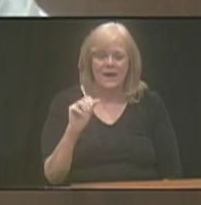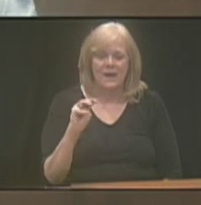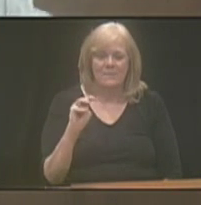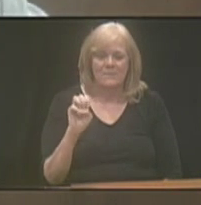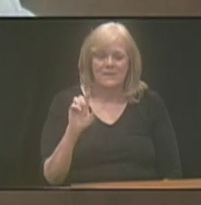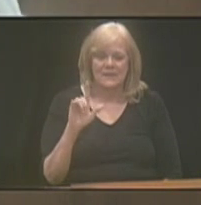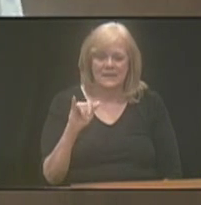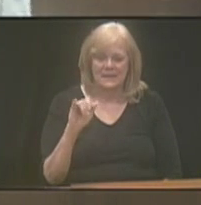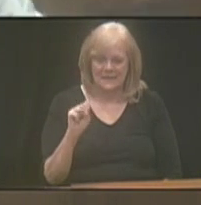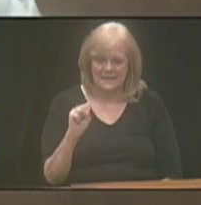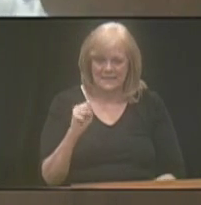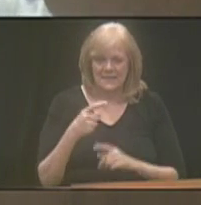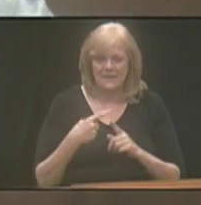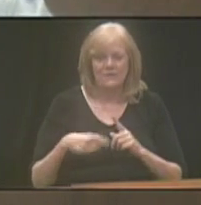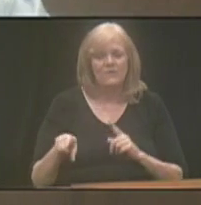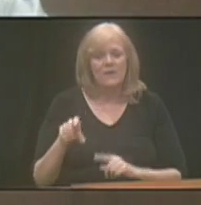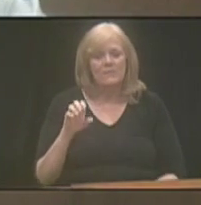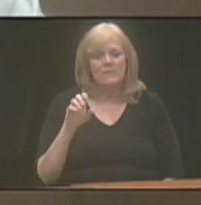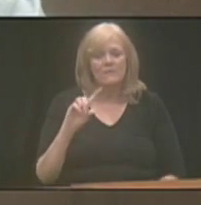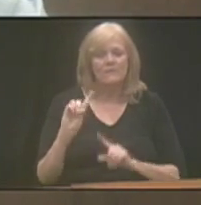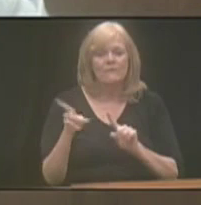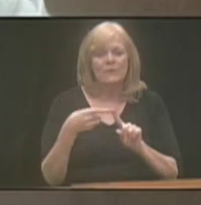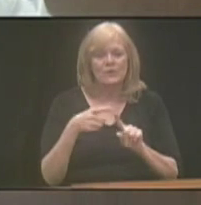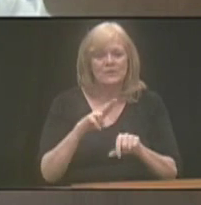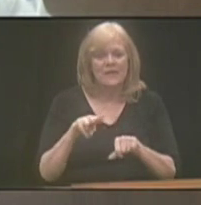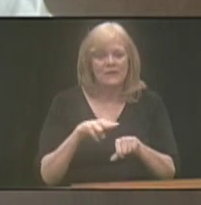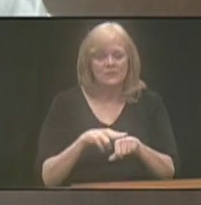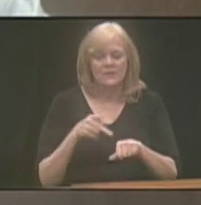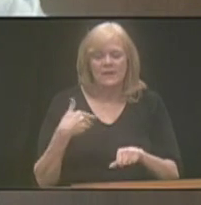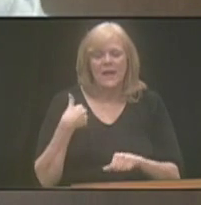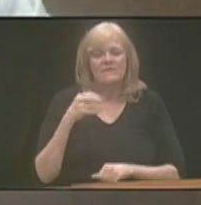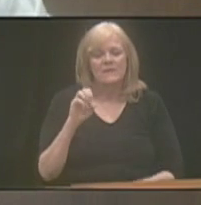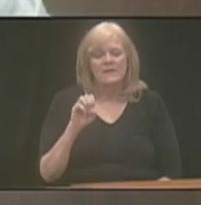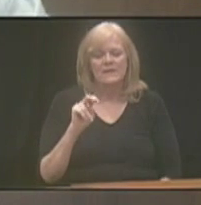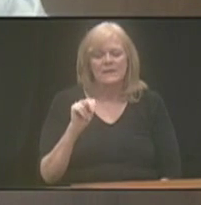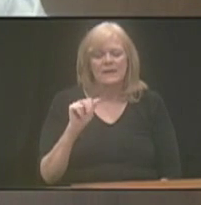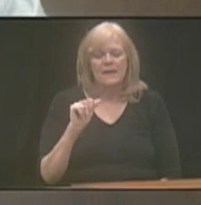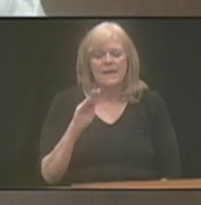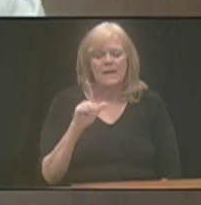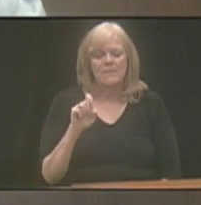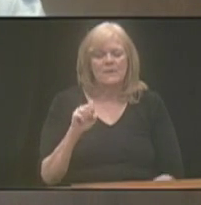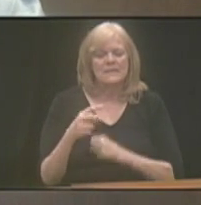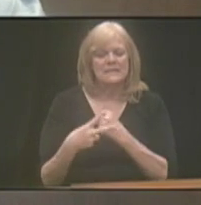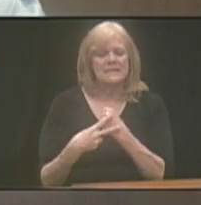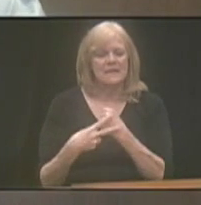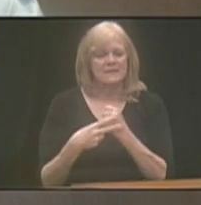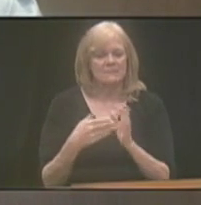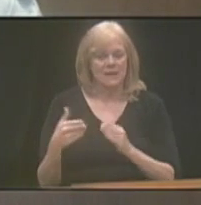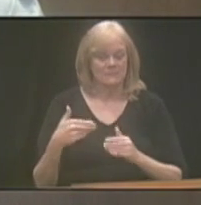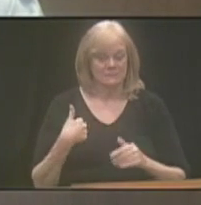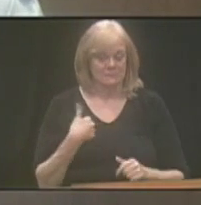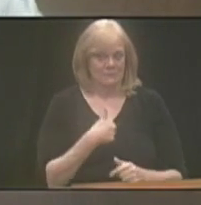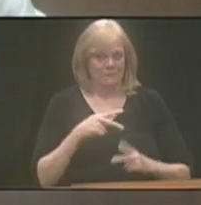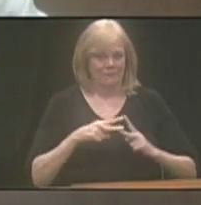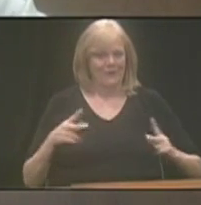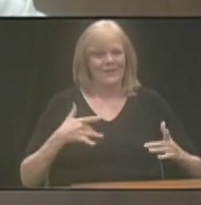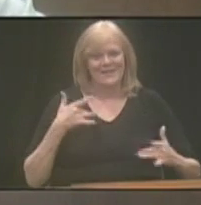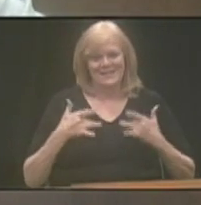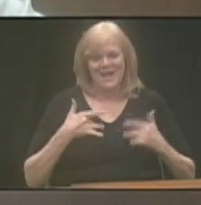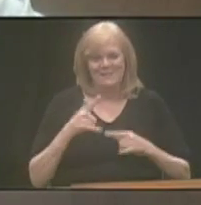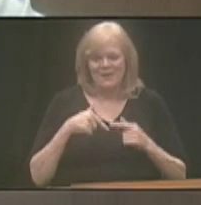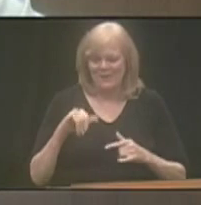from First National, and they're with the Enable Savings Plan, which we are super excited about. I have to tell you, this is, I think,